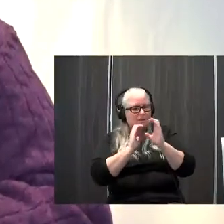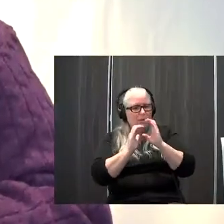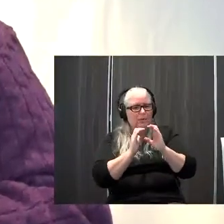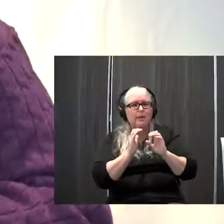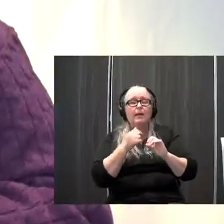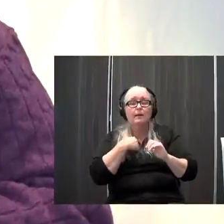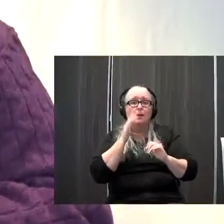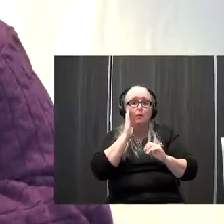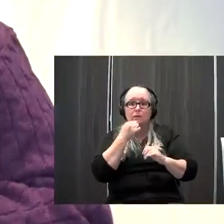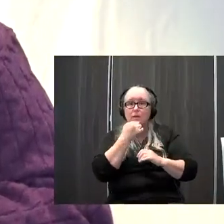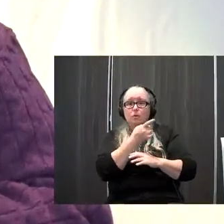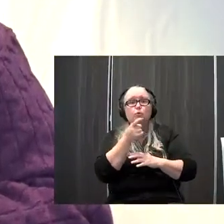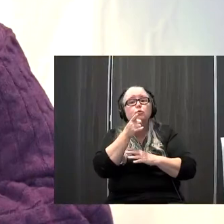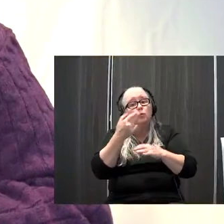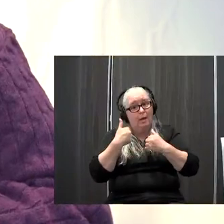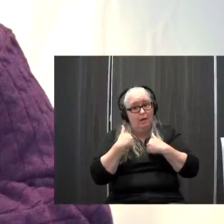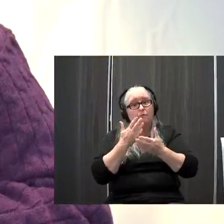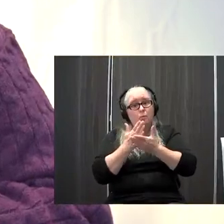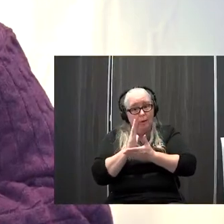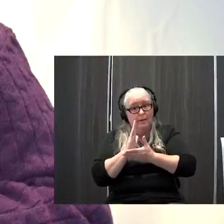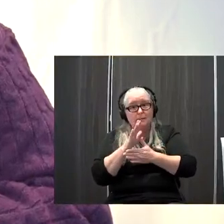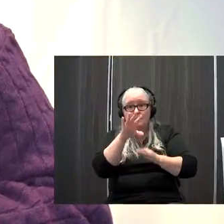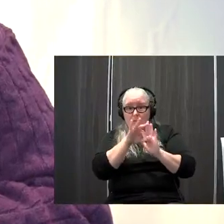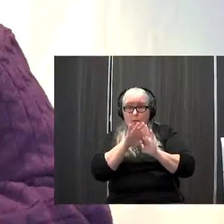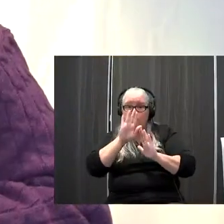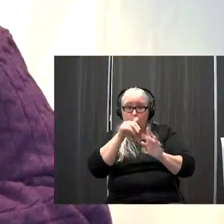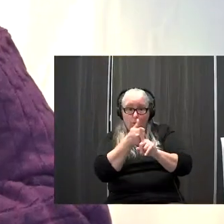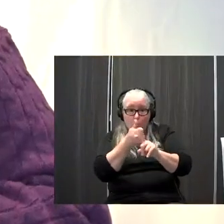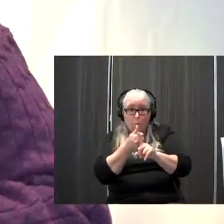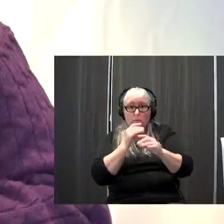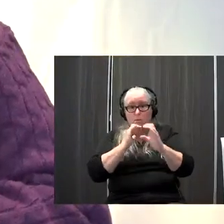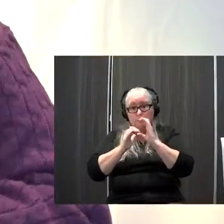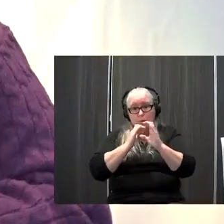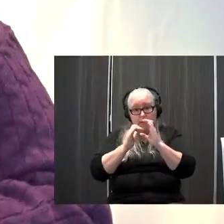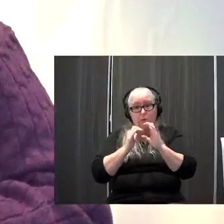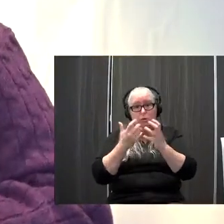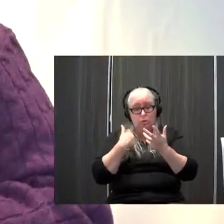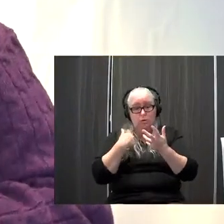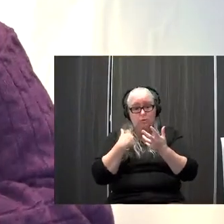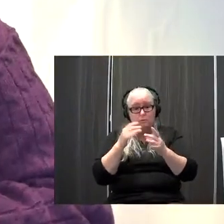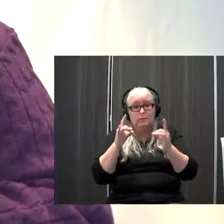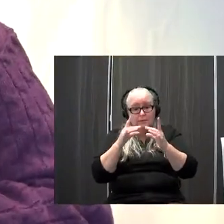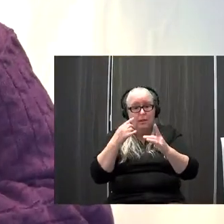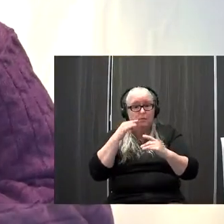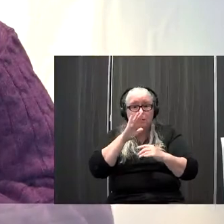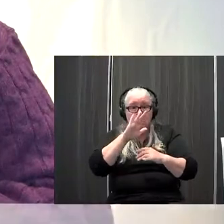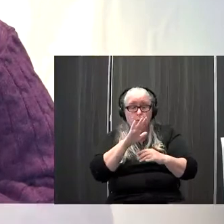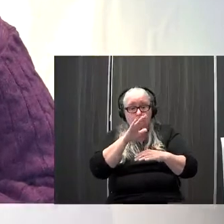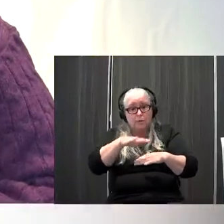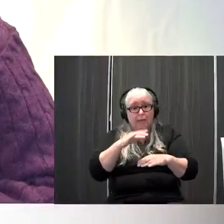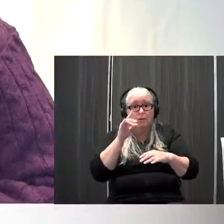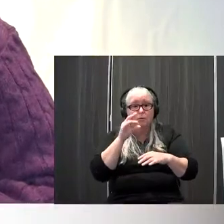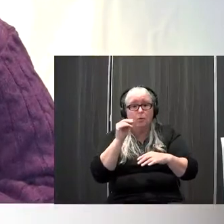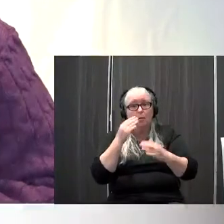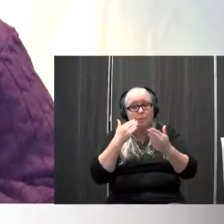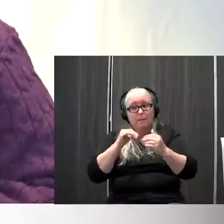right to pick your own communication journey for your child and so maybe an advocate through school for the deaf or deaf blind project